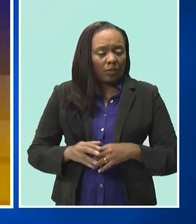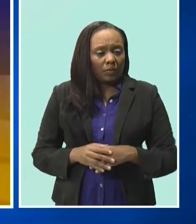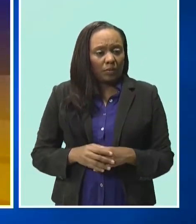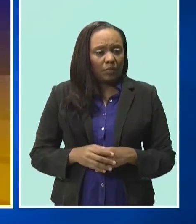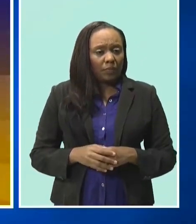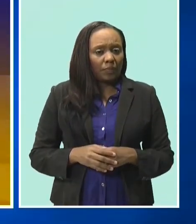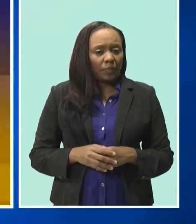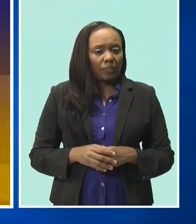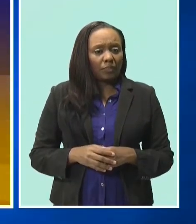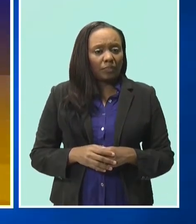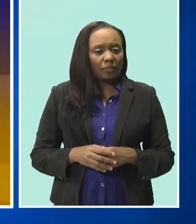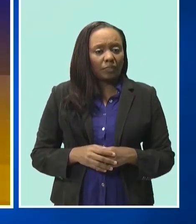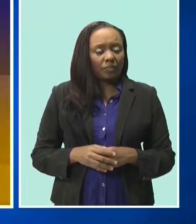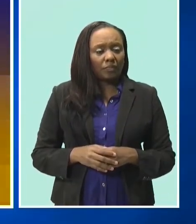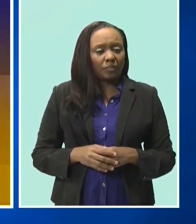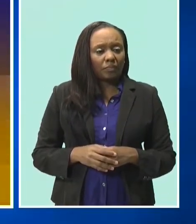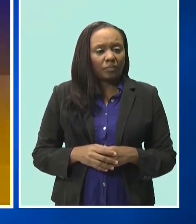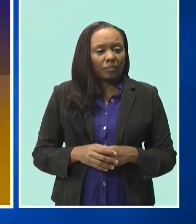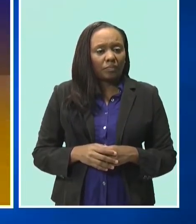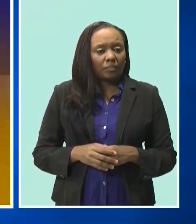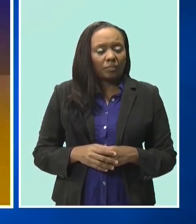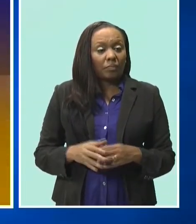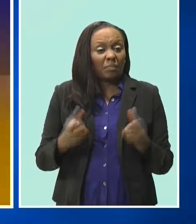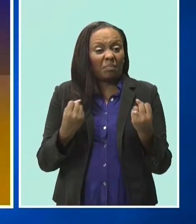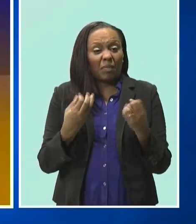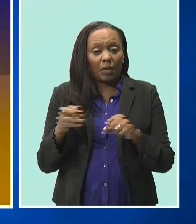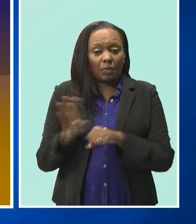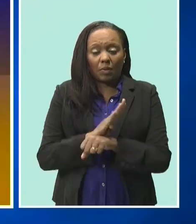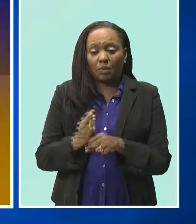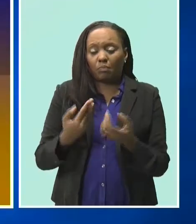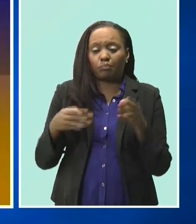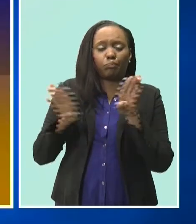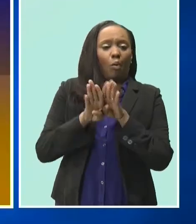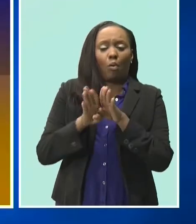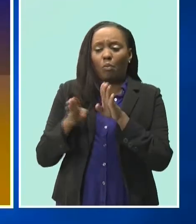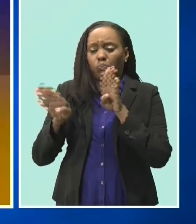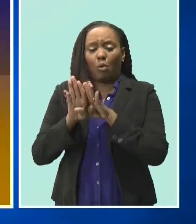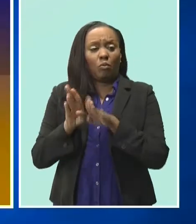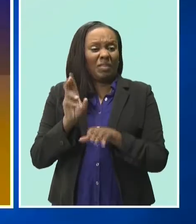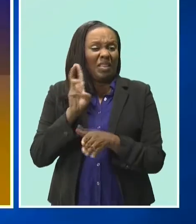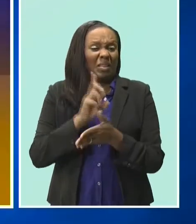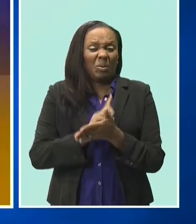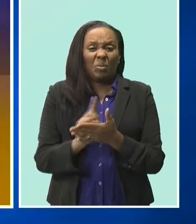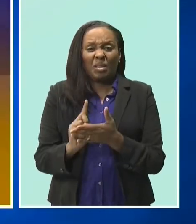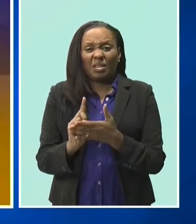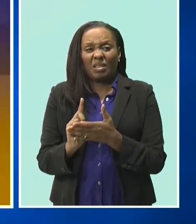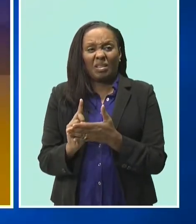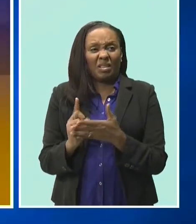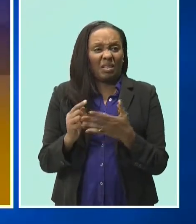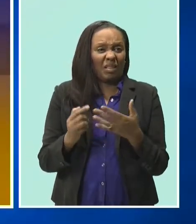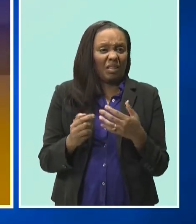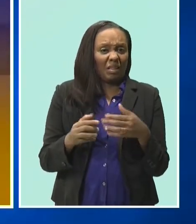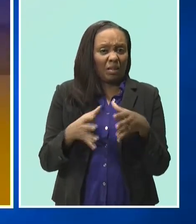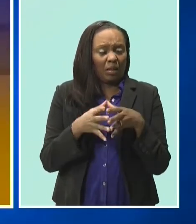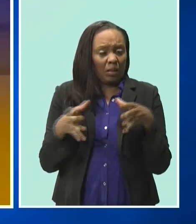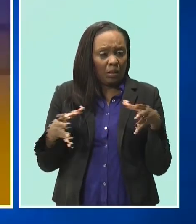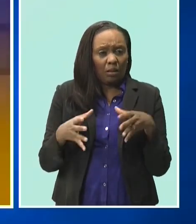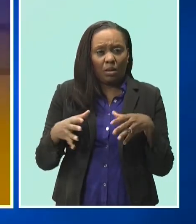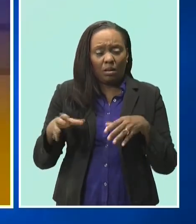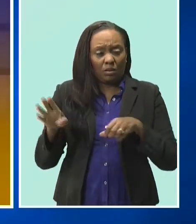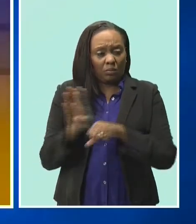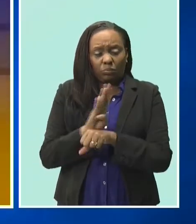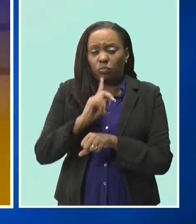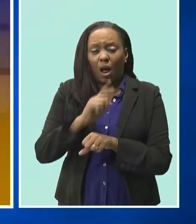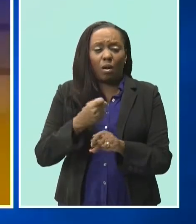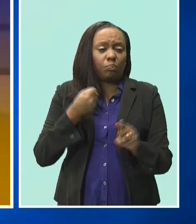have been, many of them have been closed for the last six weeks, no cash flow whatsoever coming in. And a large number of them have been very badly